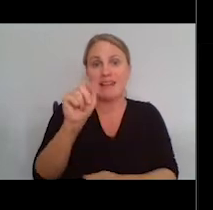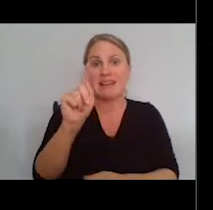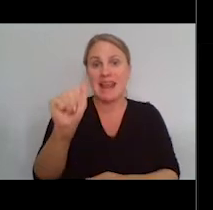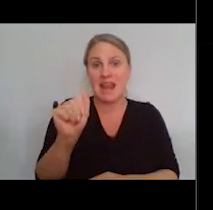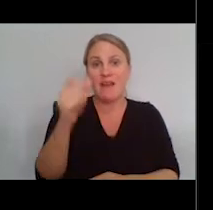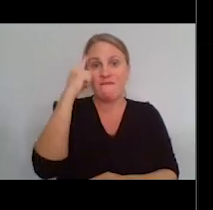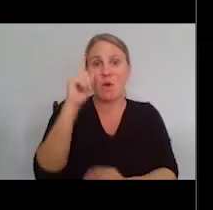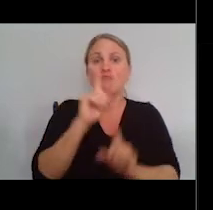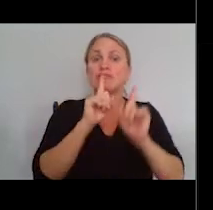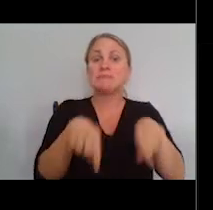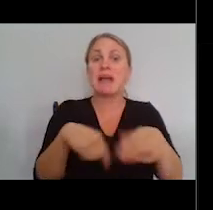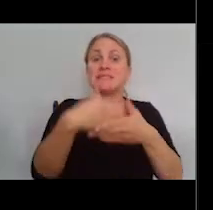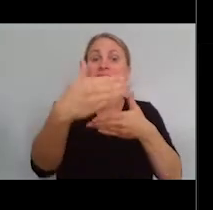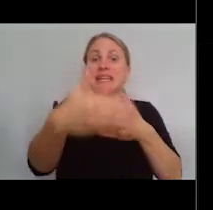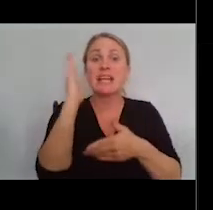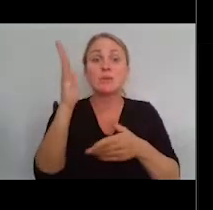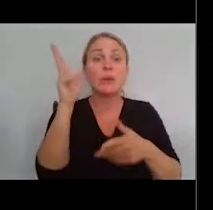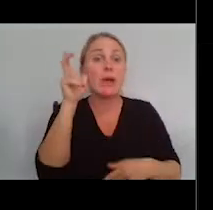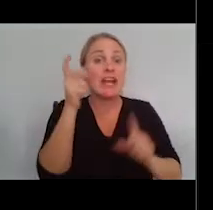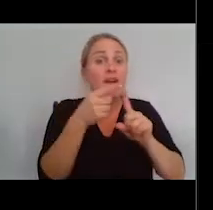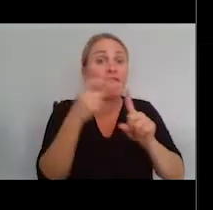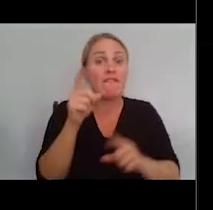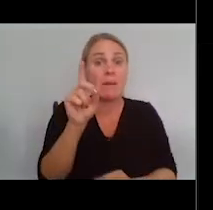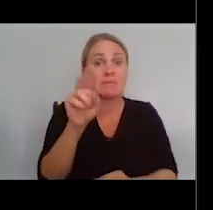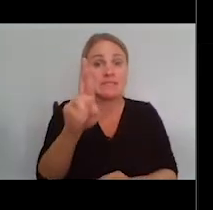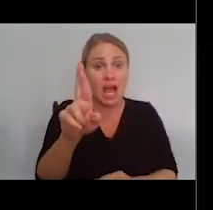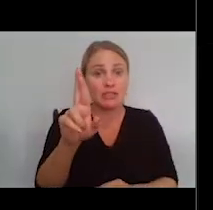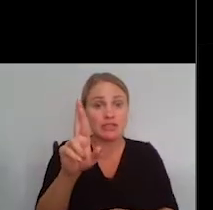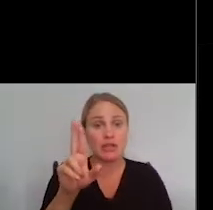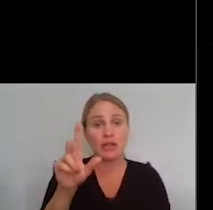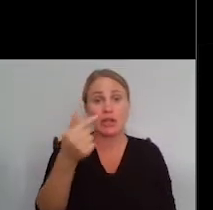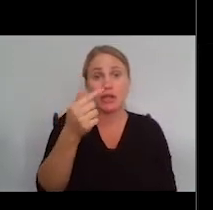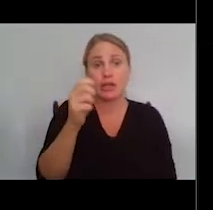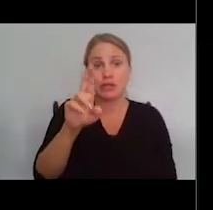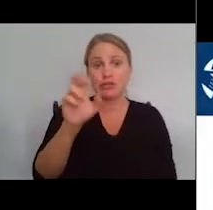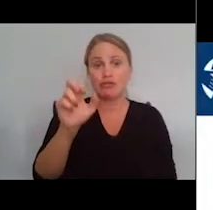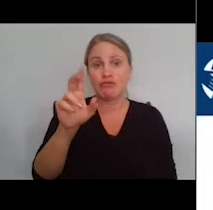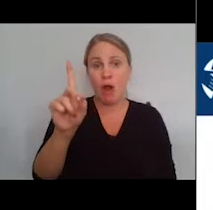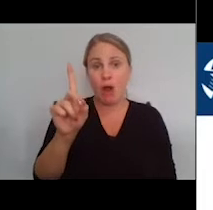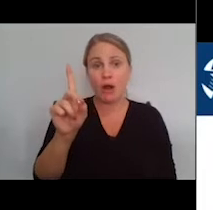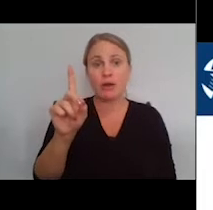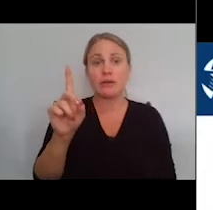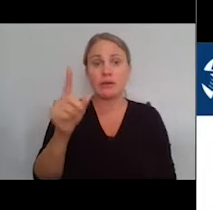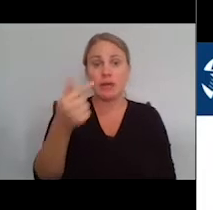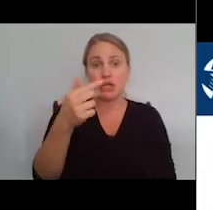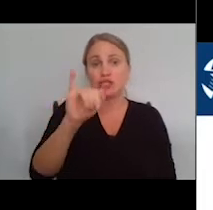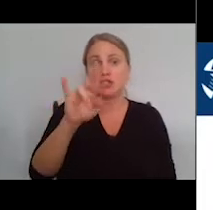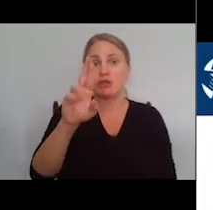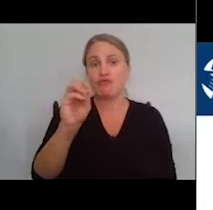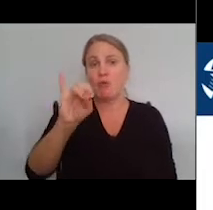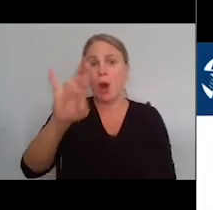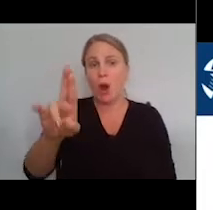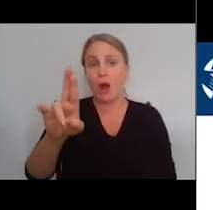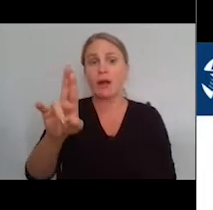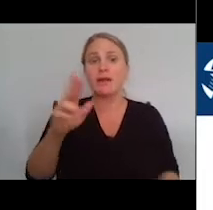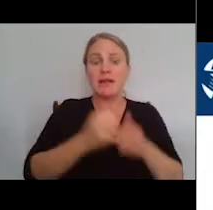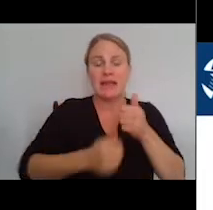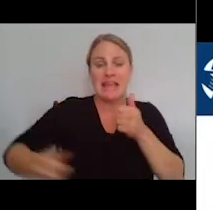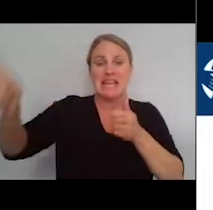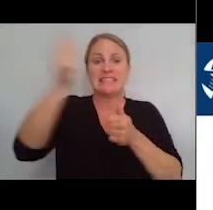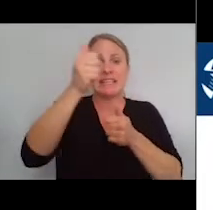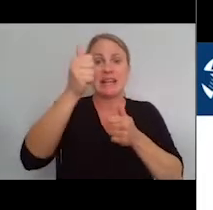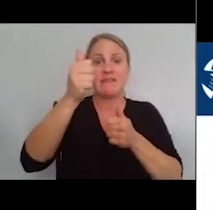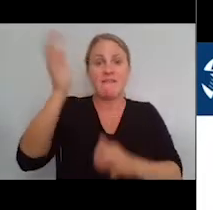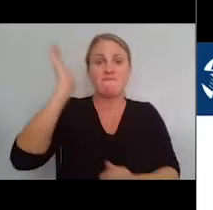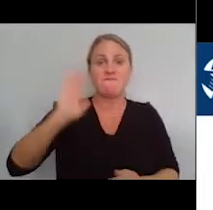Next, we will hear from Dr. Brett Gerrard, a Distinguished Visiting Executive at Leavitt Partners, former Assistant